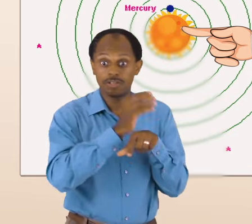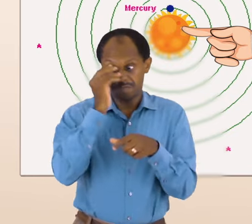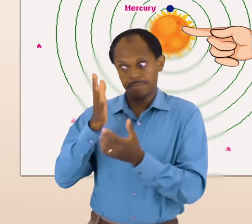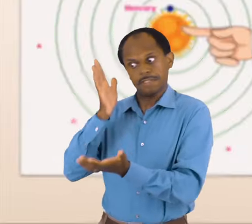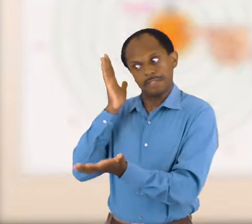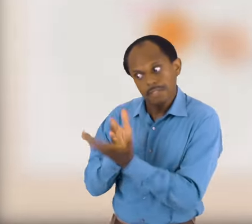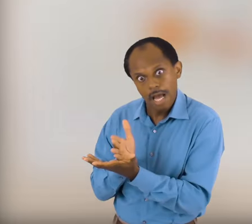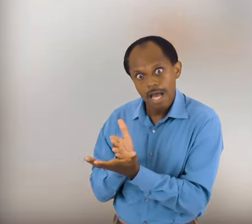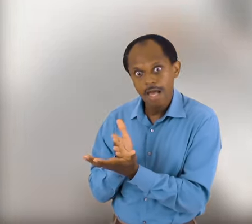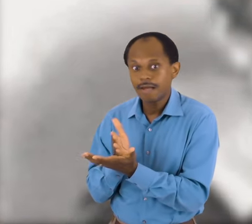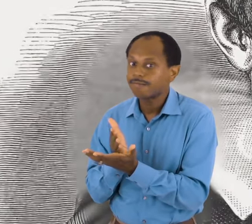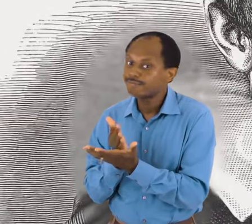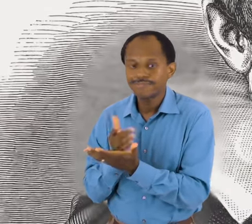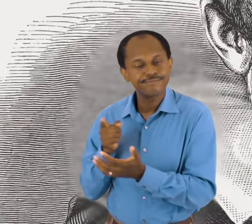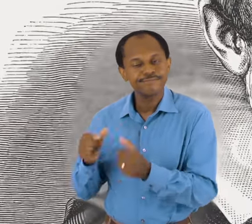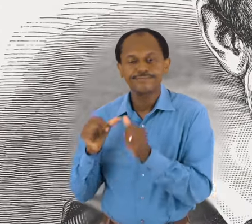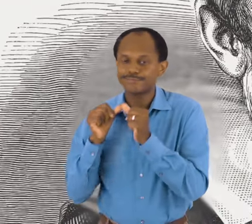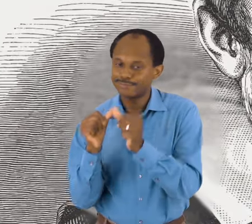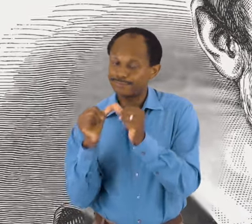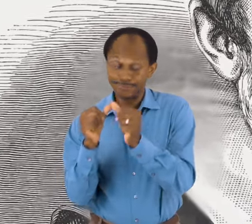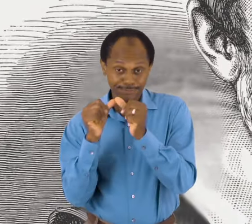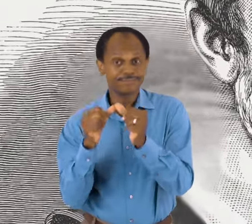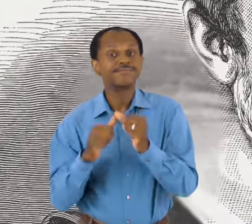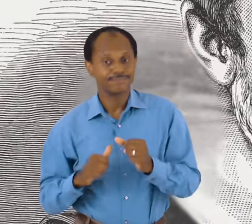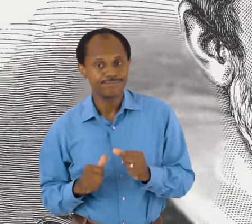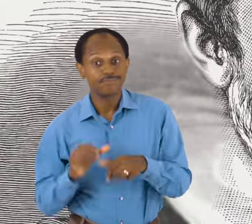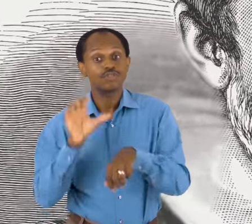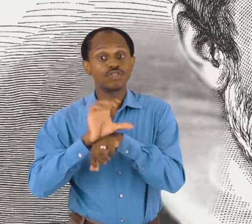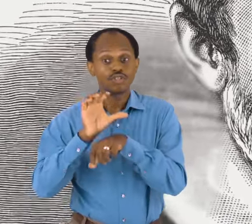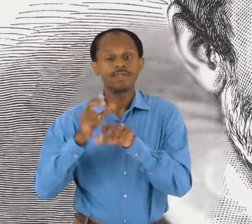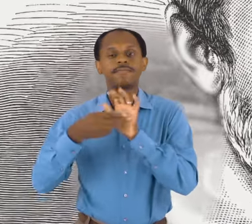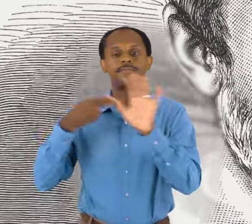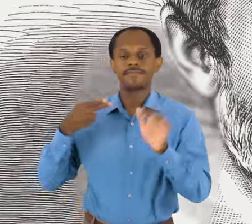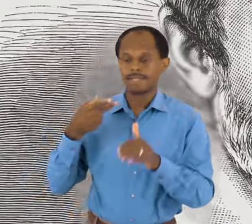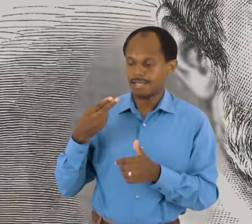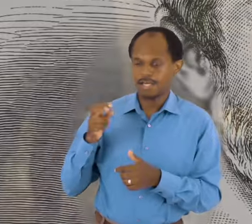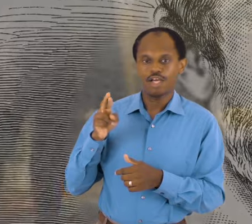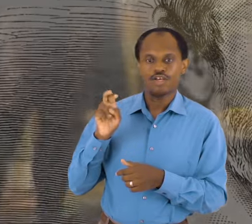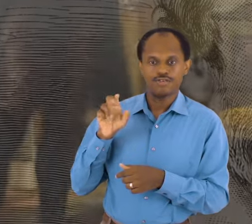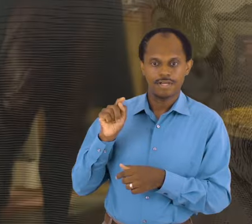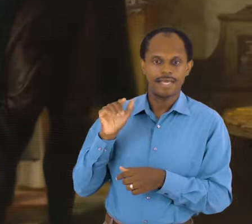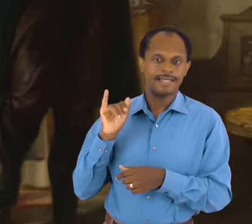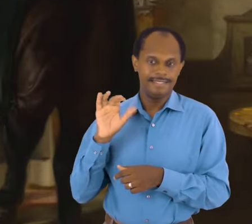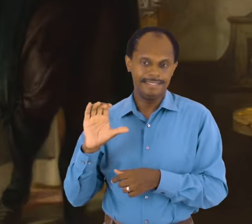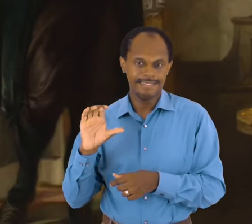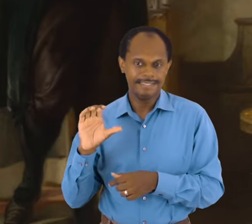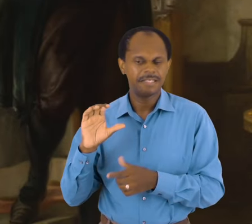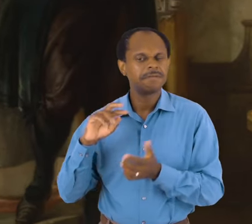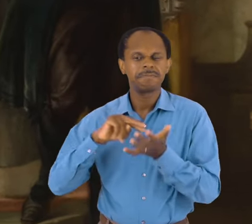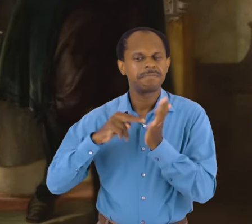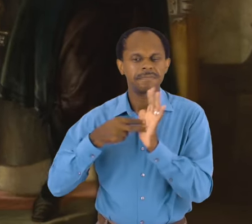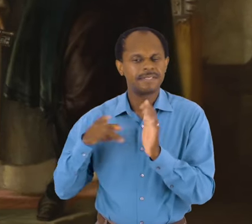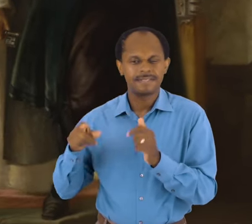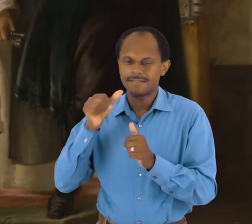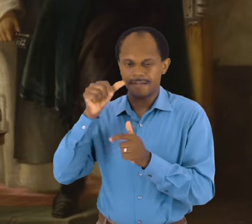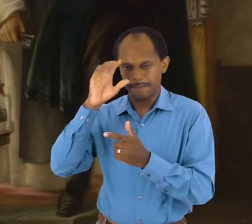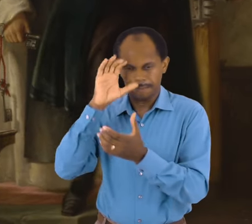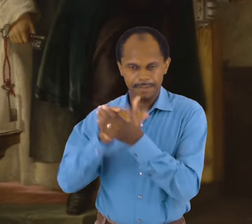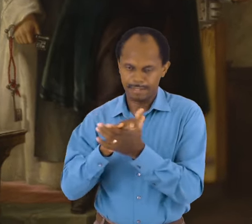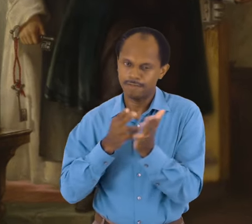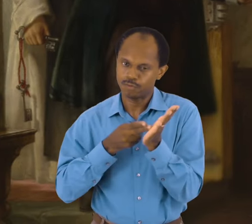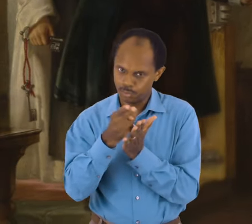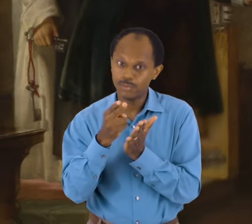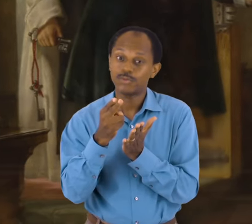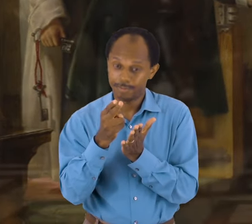do so anyway. He was branded a heretic, or unbeliever, by the Church. This led to him being